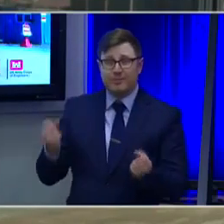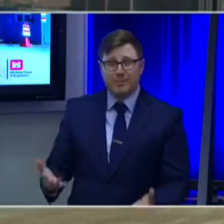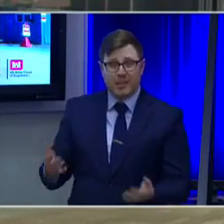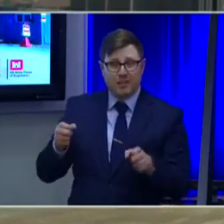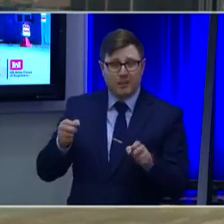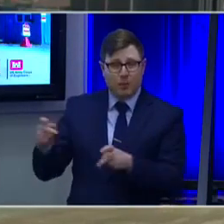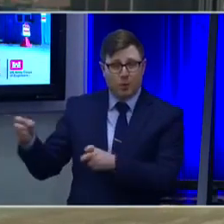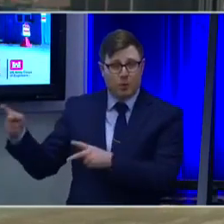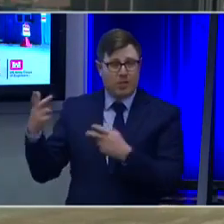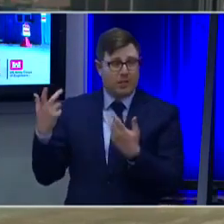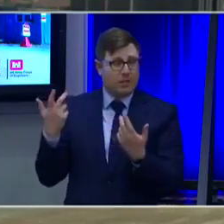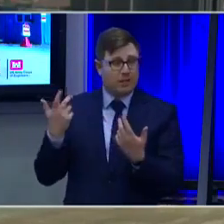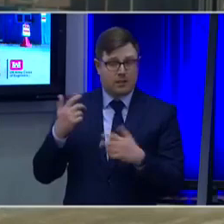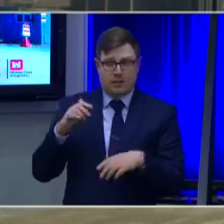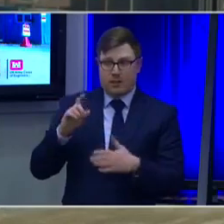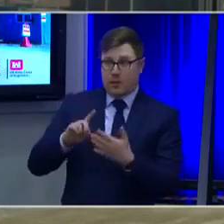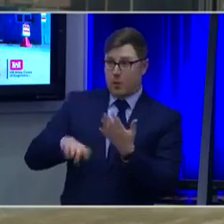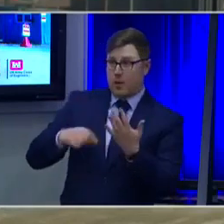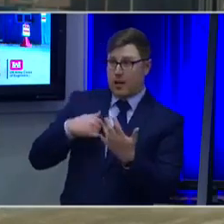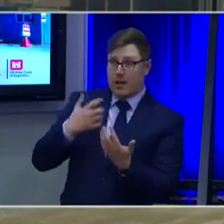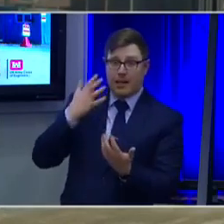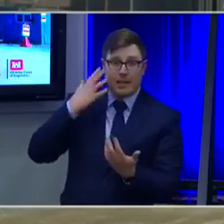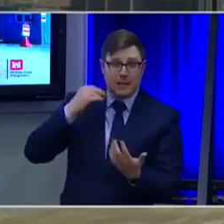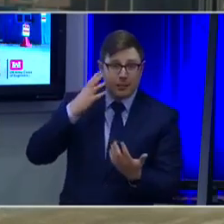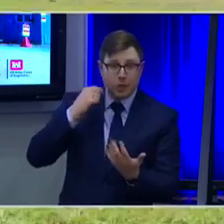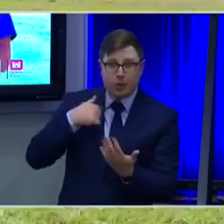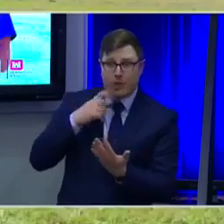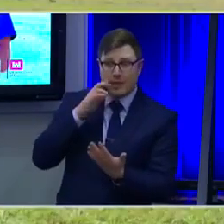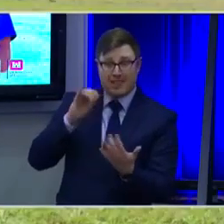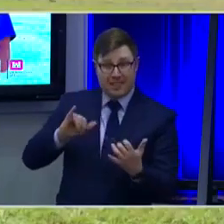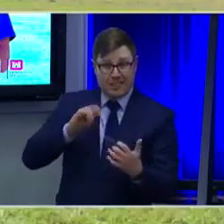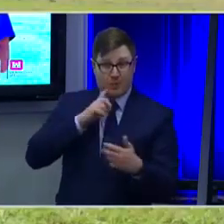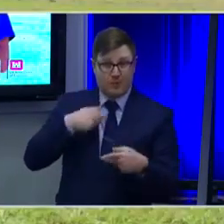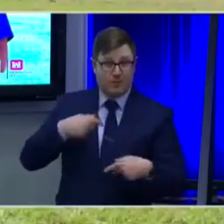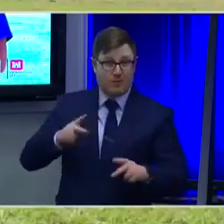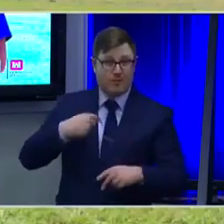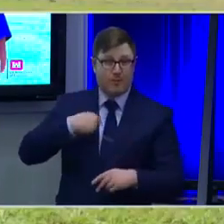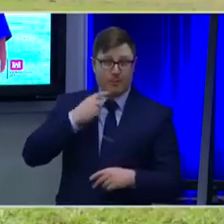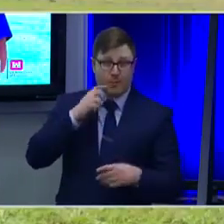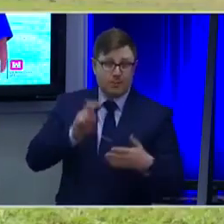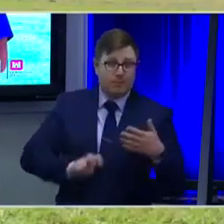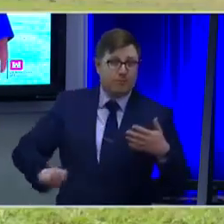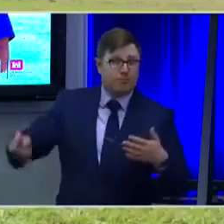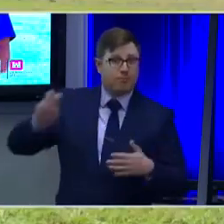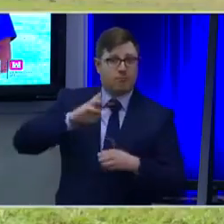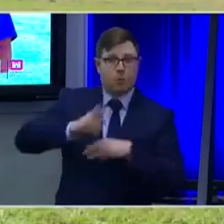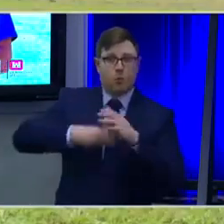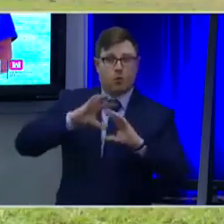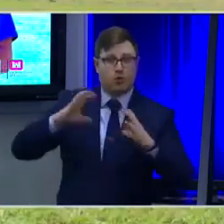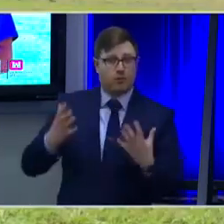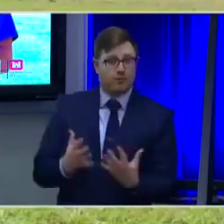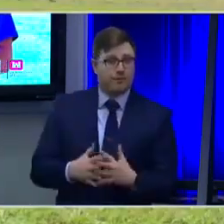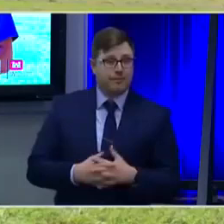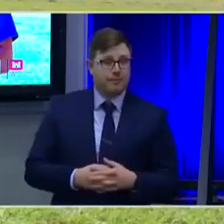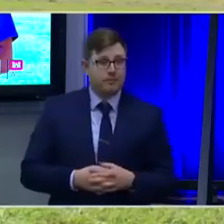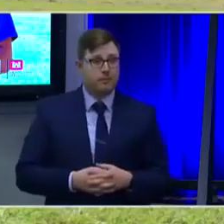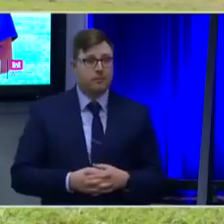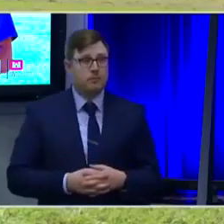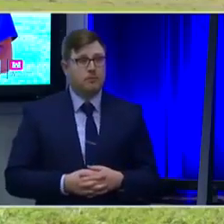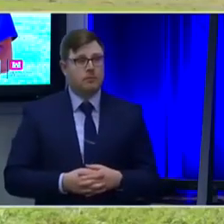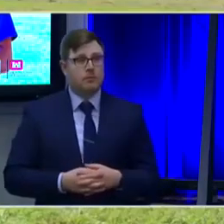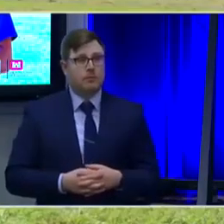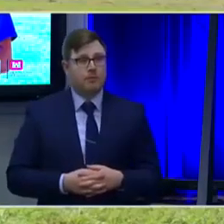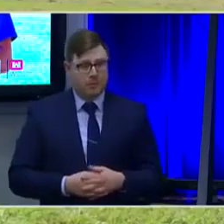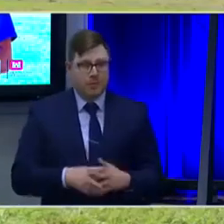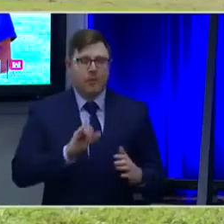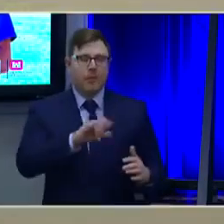I get, U-Sace has allowed me to travel the world. What I enjoy most about my job is a variety of different work that we get